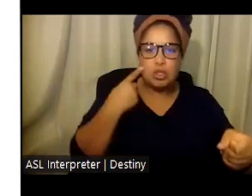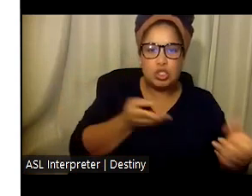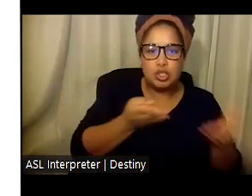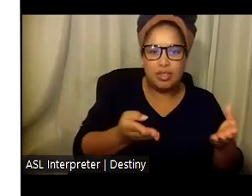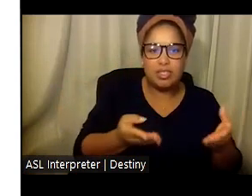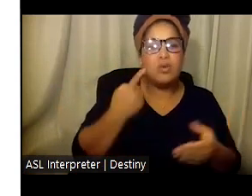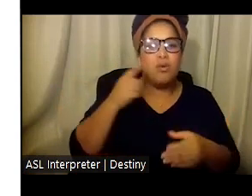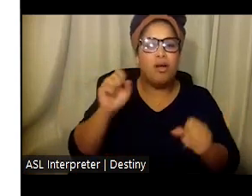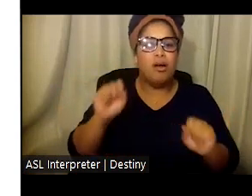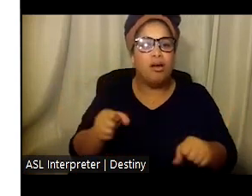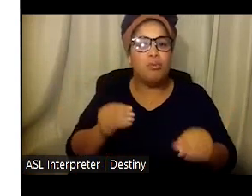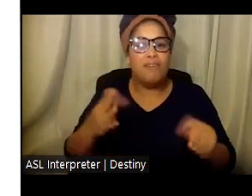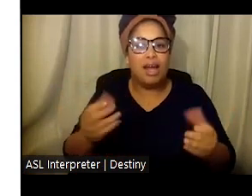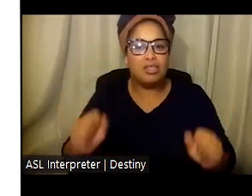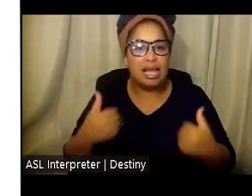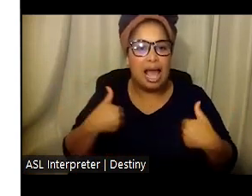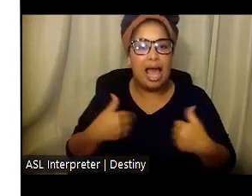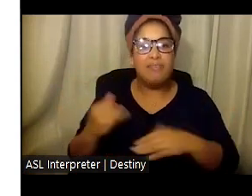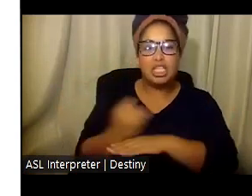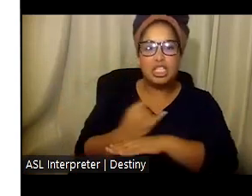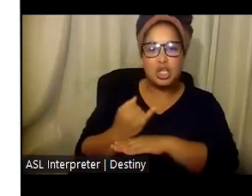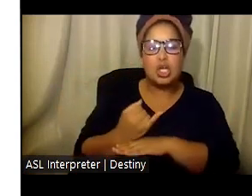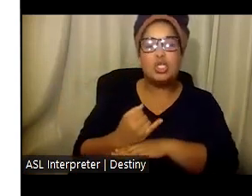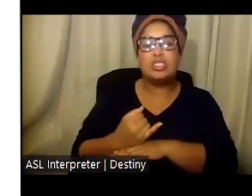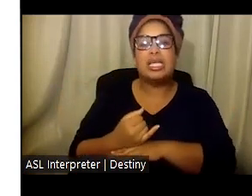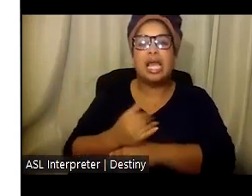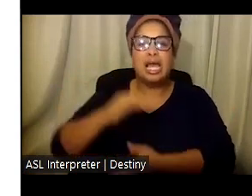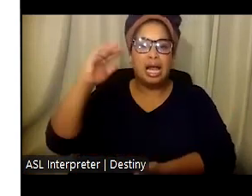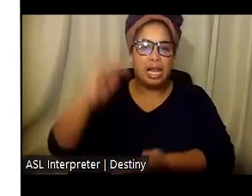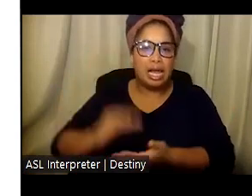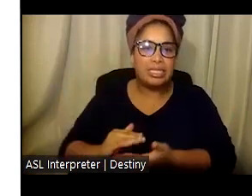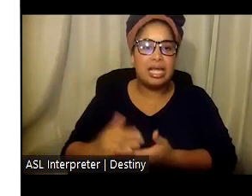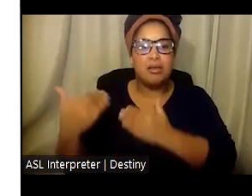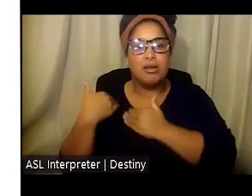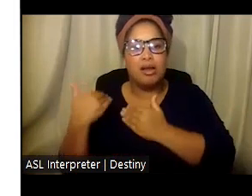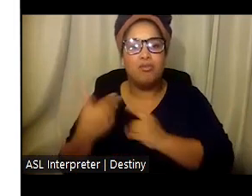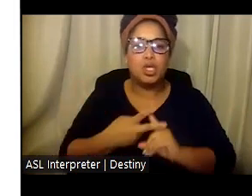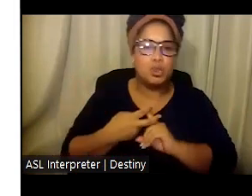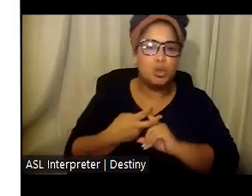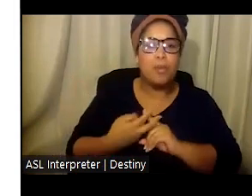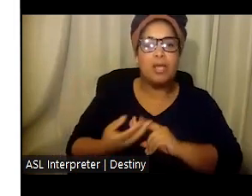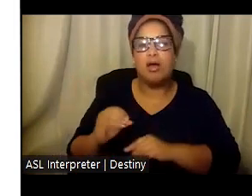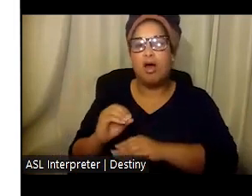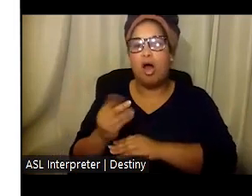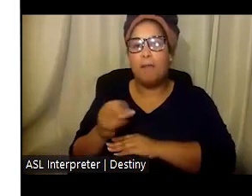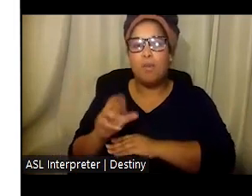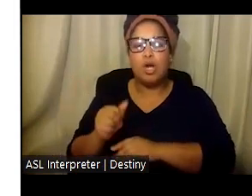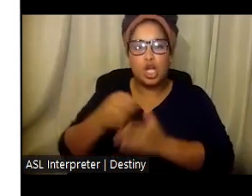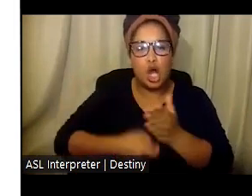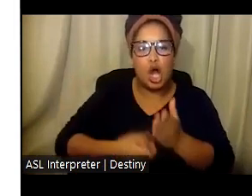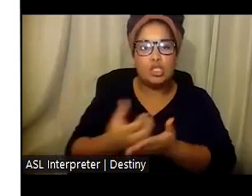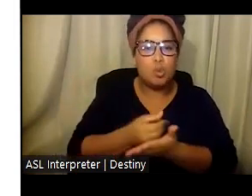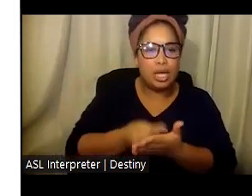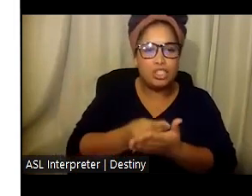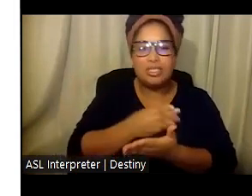alleviating the burden of recruitment, onboarding, cost of wages and other responsibilities. Interns